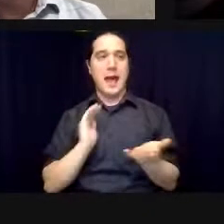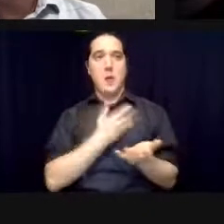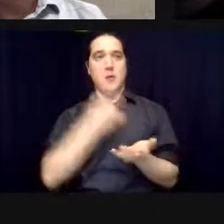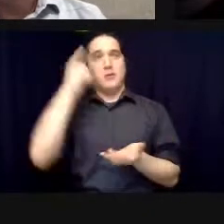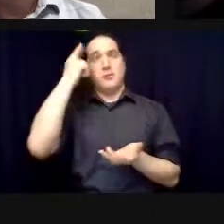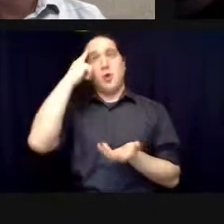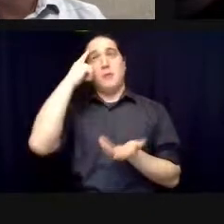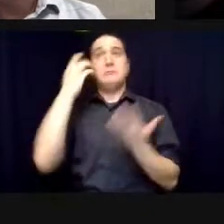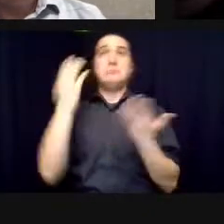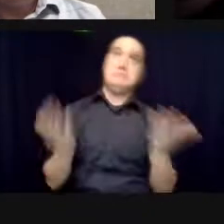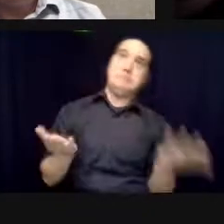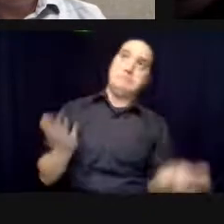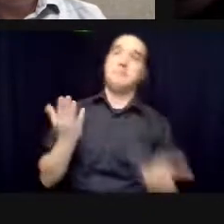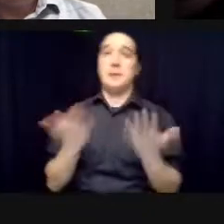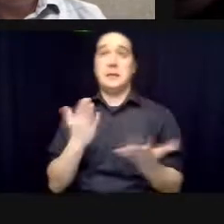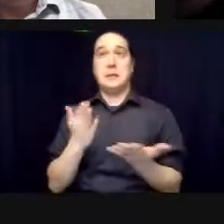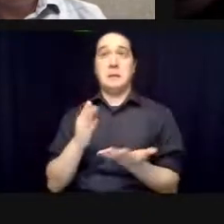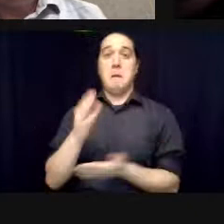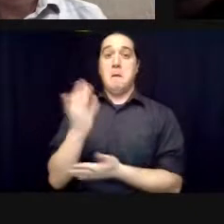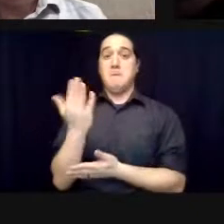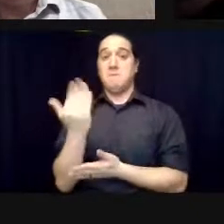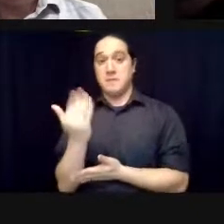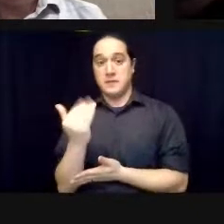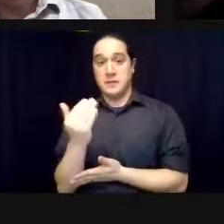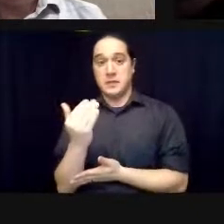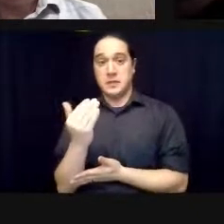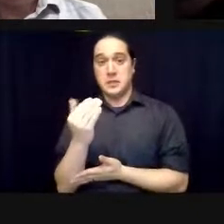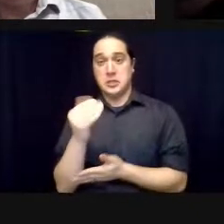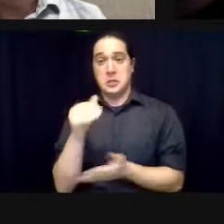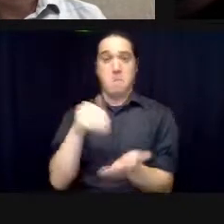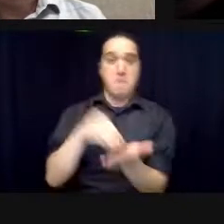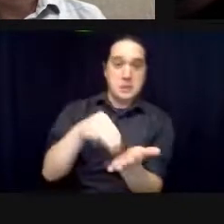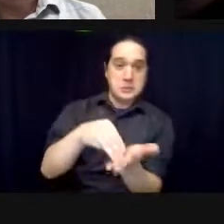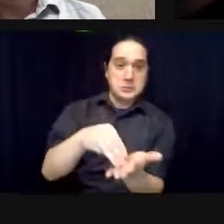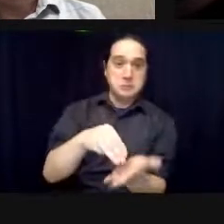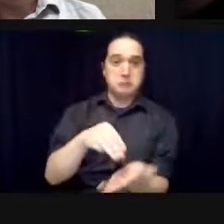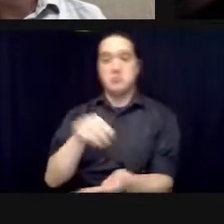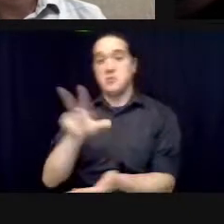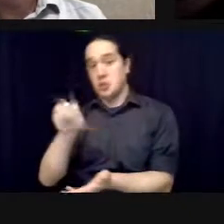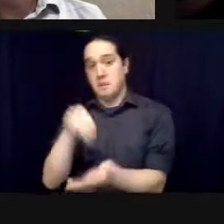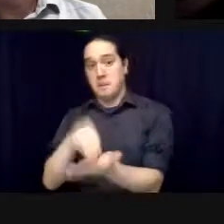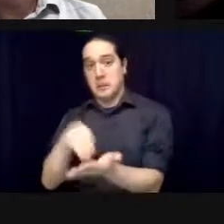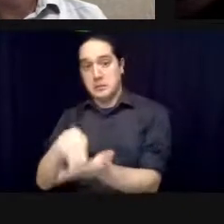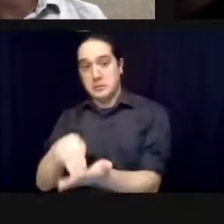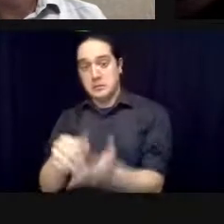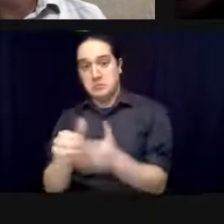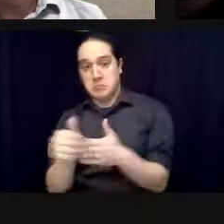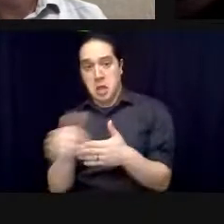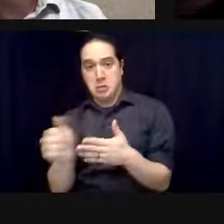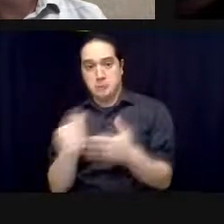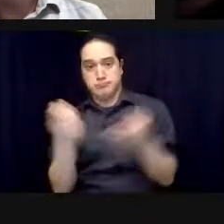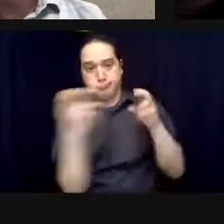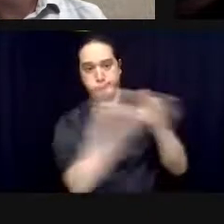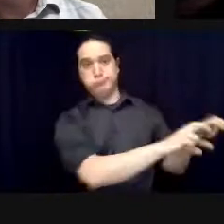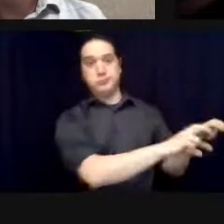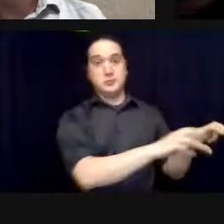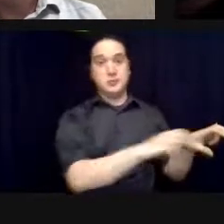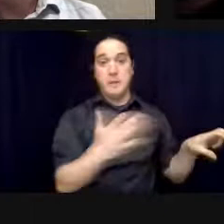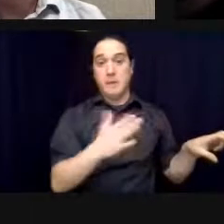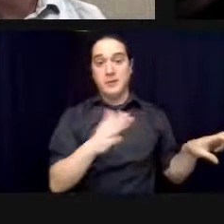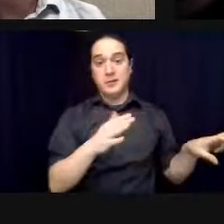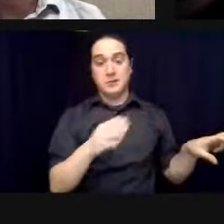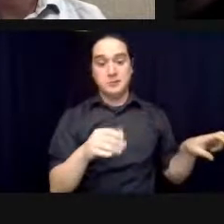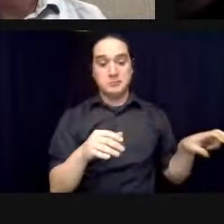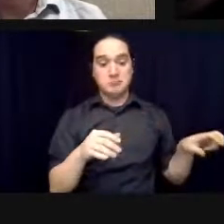30 minute million dollar project and it would cover the size of a tennis court uh but then we learned that for example